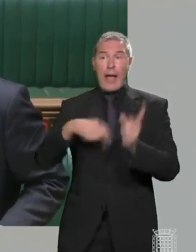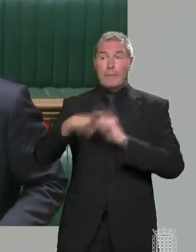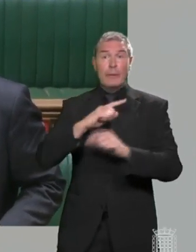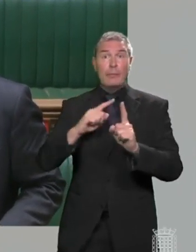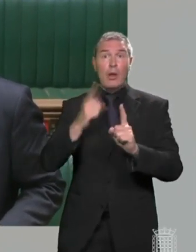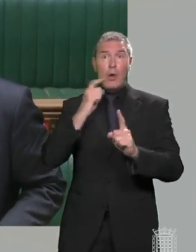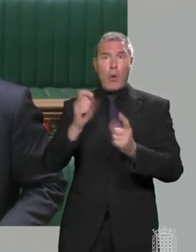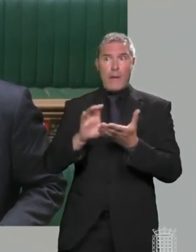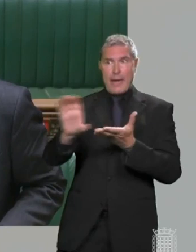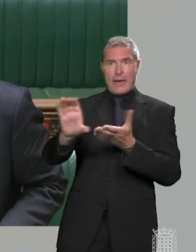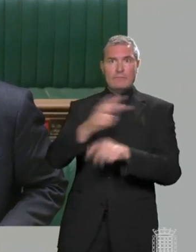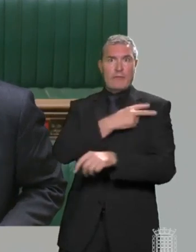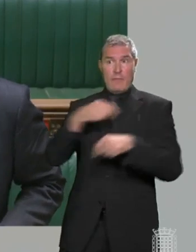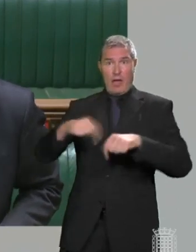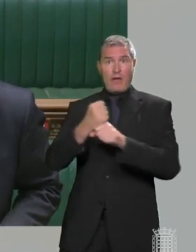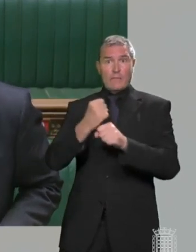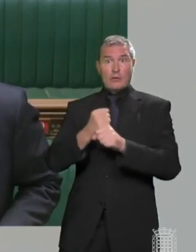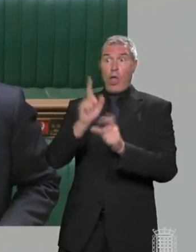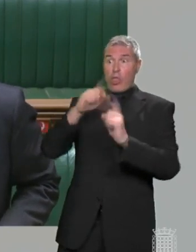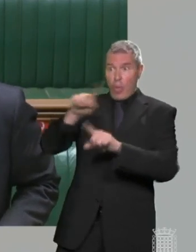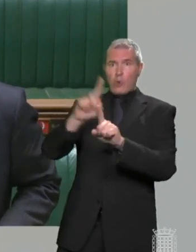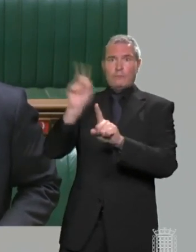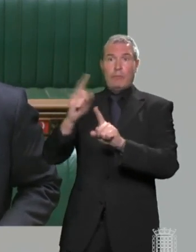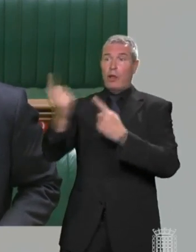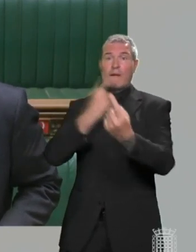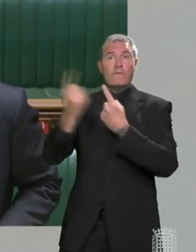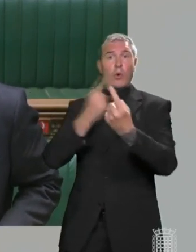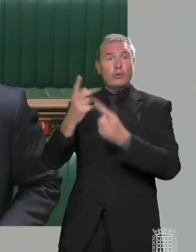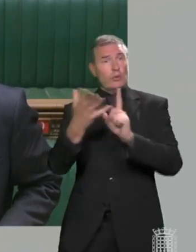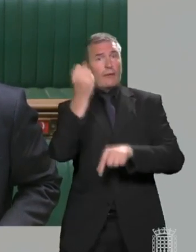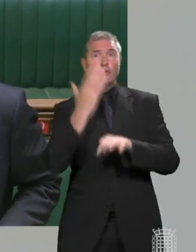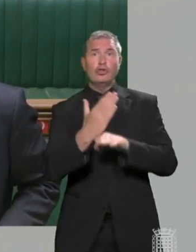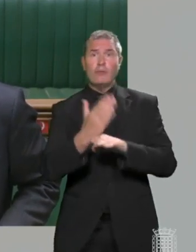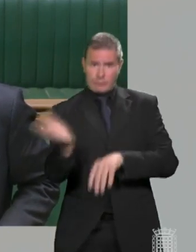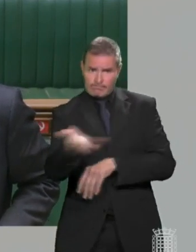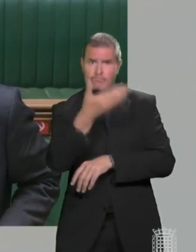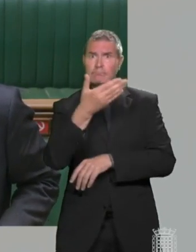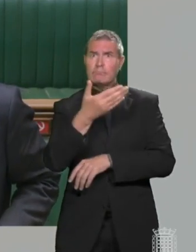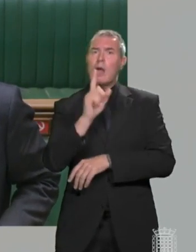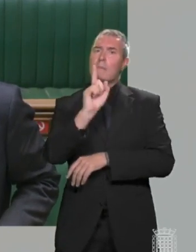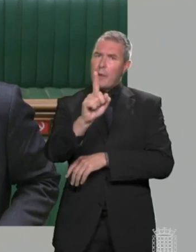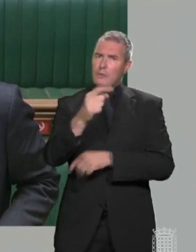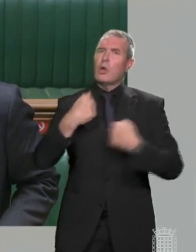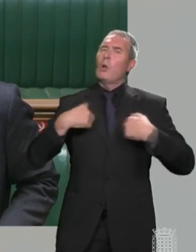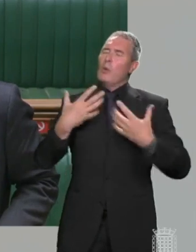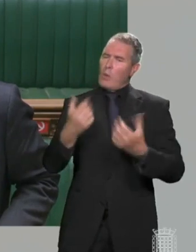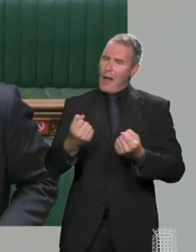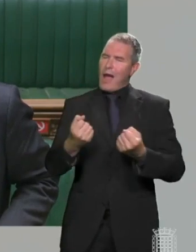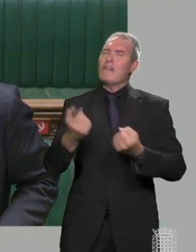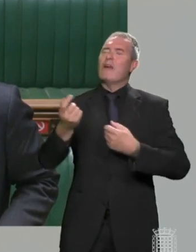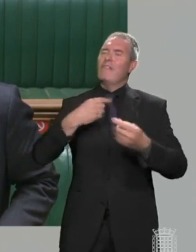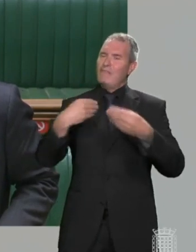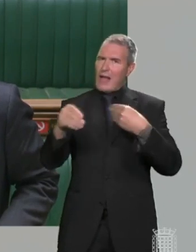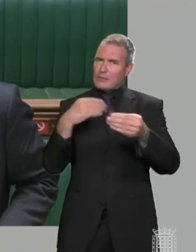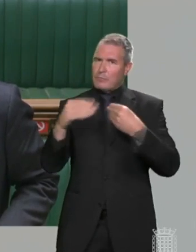still furloughed. And I think what we want to see is those people coming forward to get those jobs. But of course, we will retain an open and a